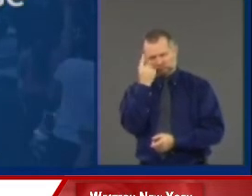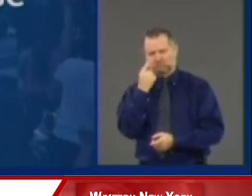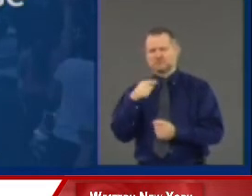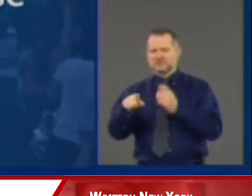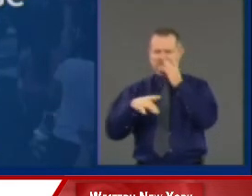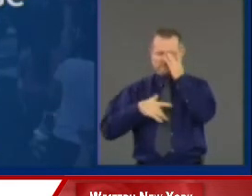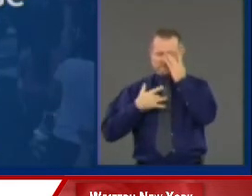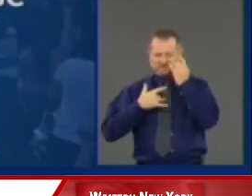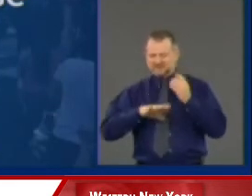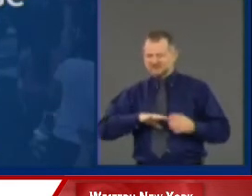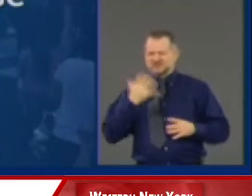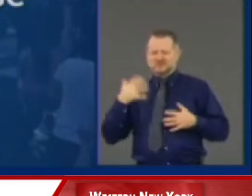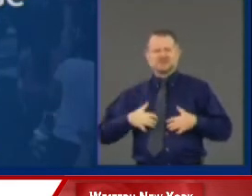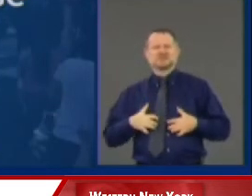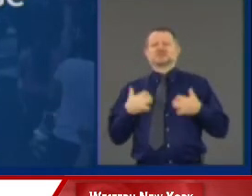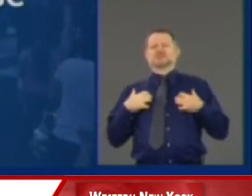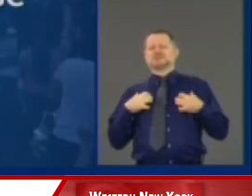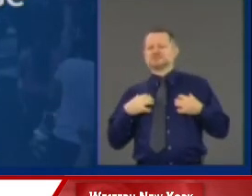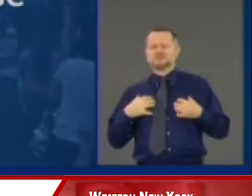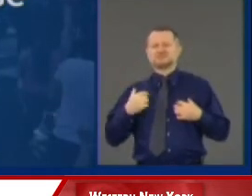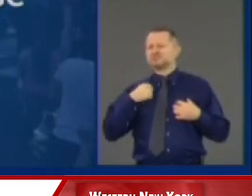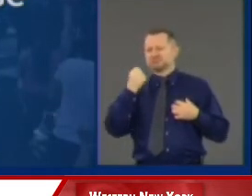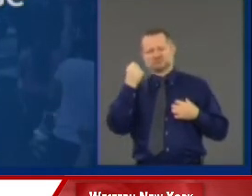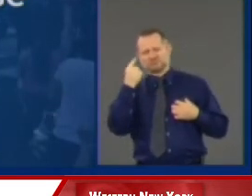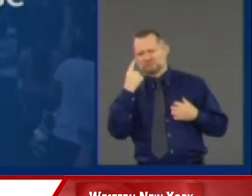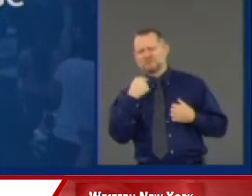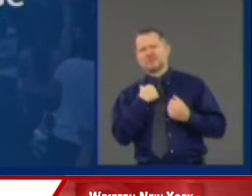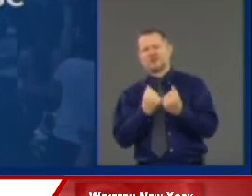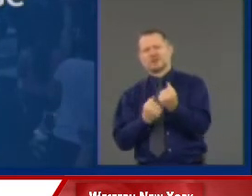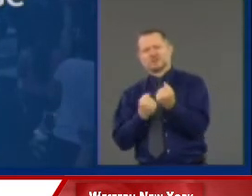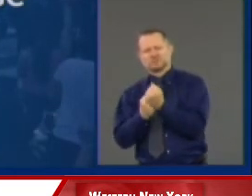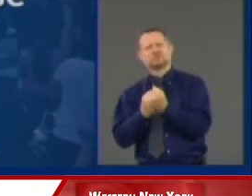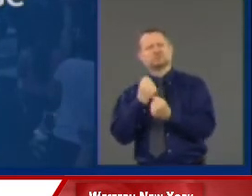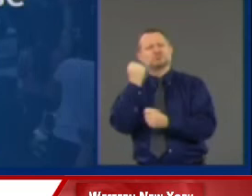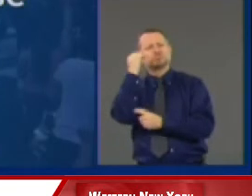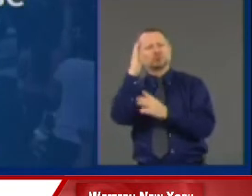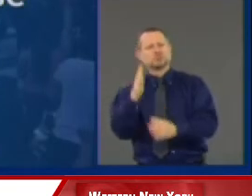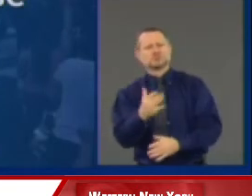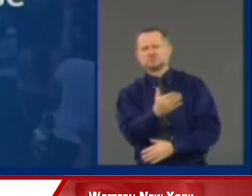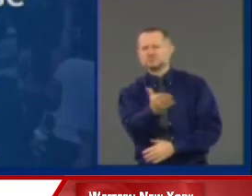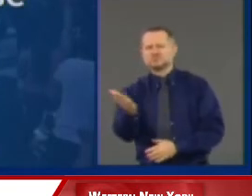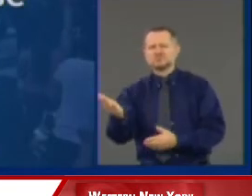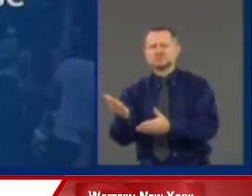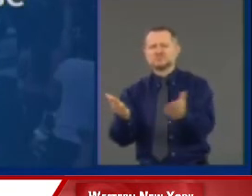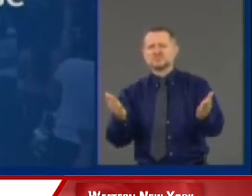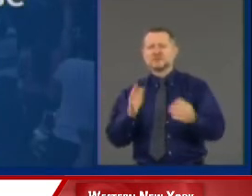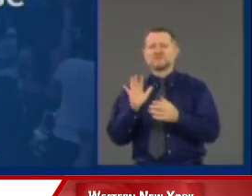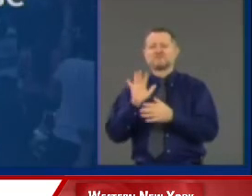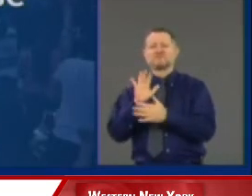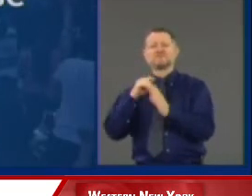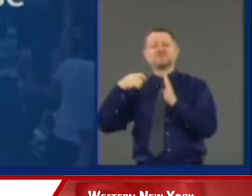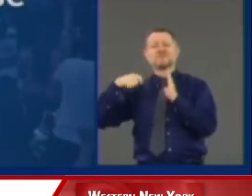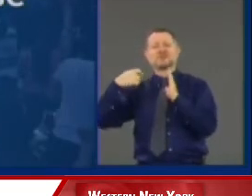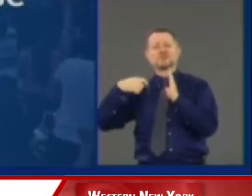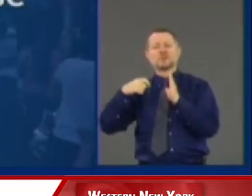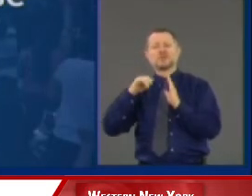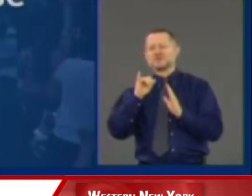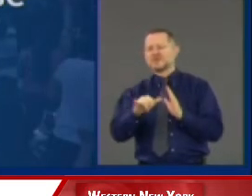And I stand with the protesters. You look at that video of the killing